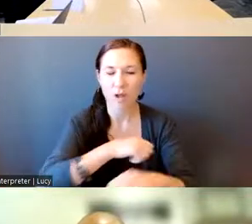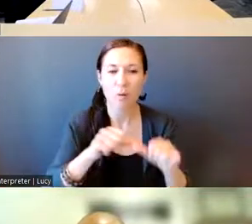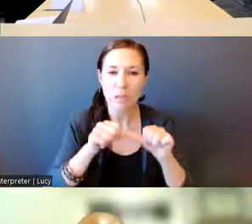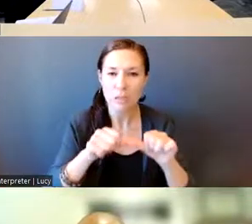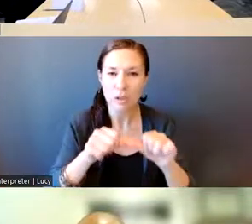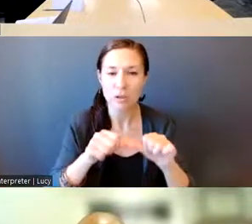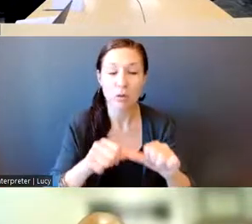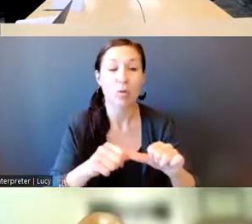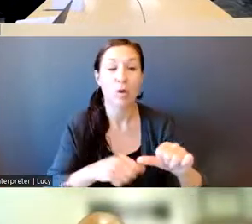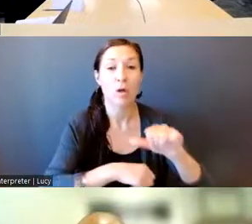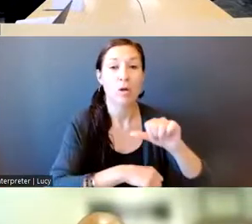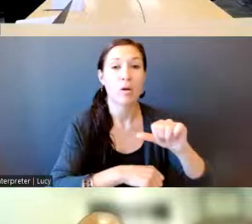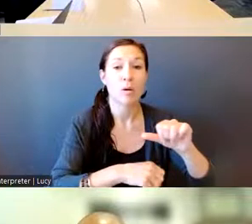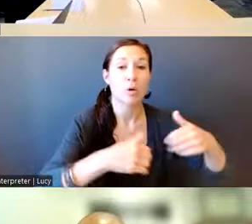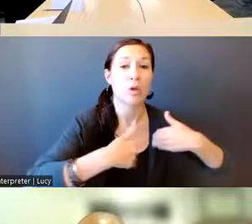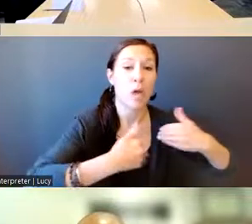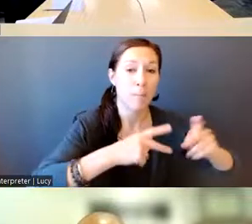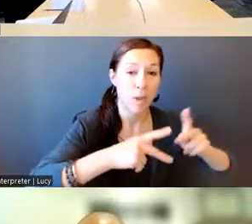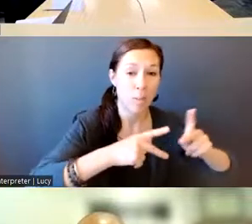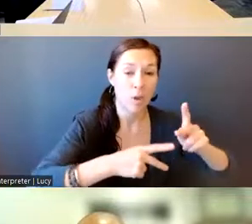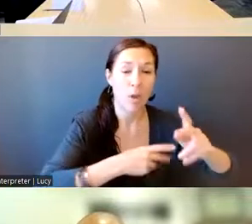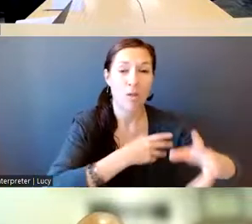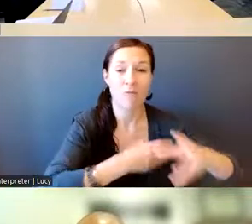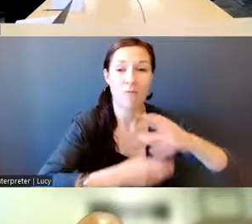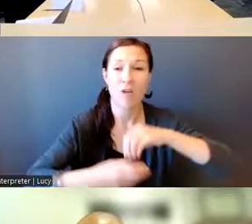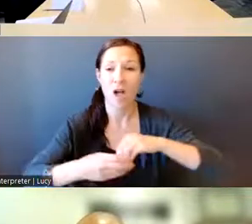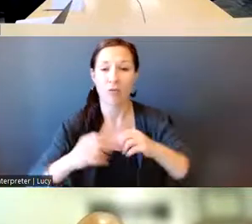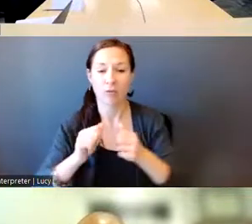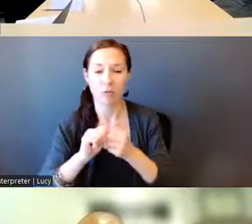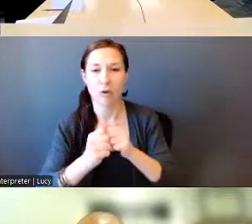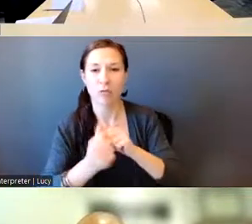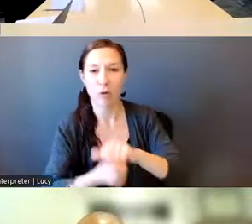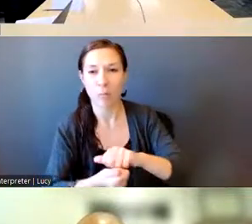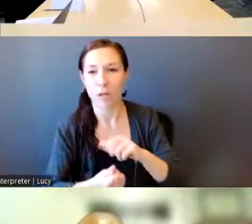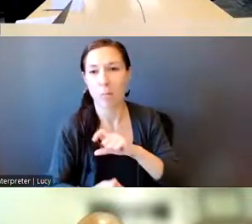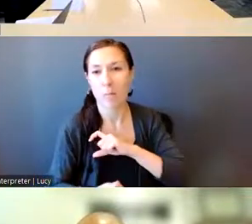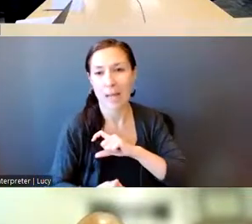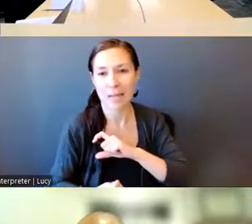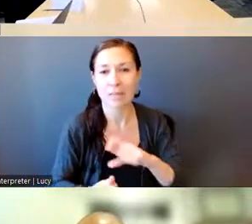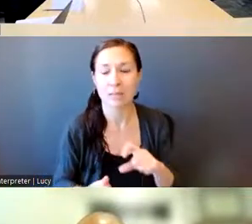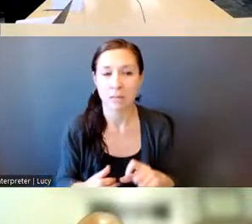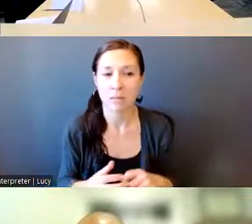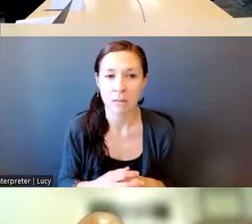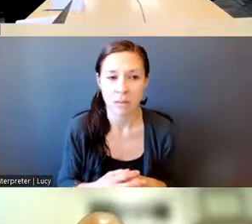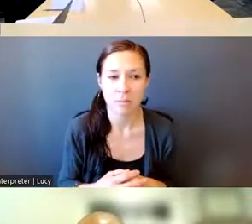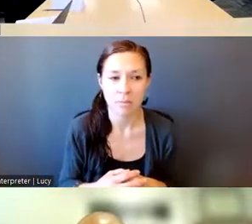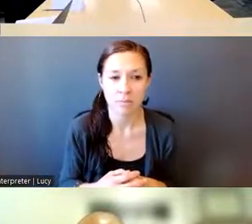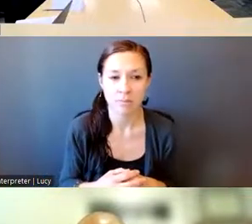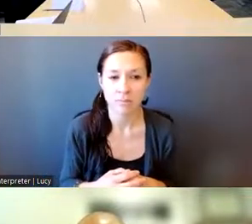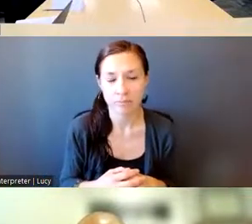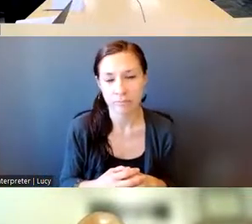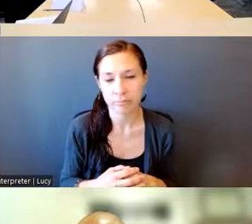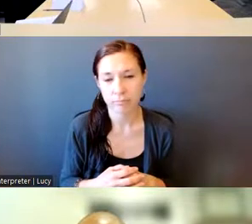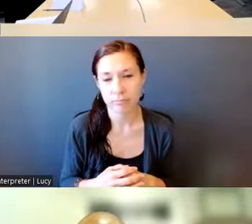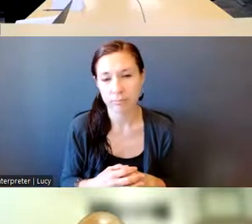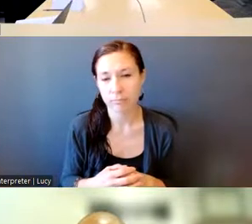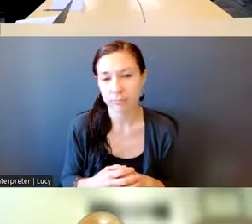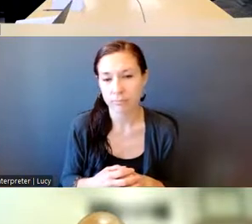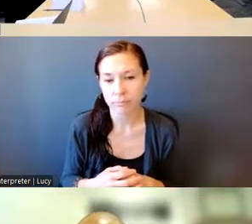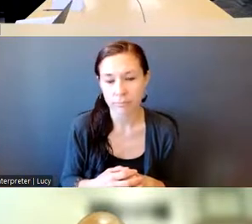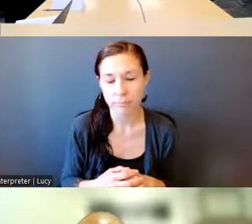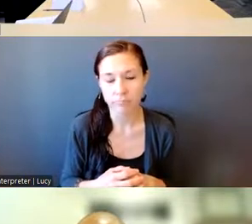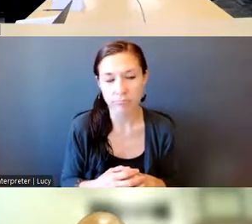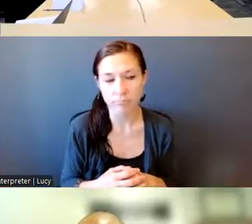police reform and policy and getting them to have real efforts, being real purposeful and